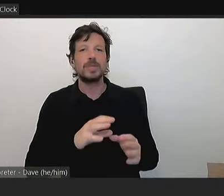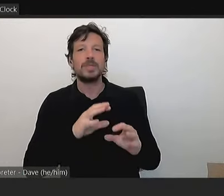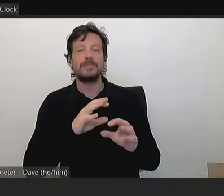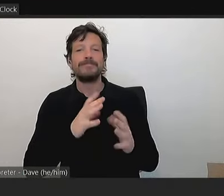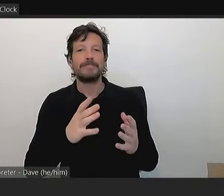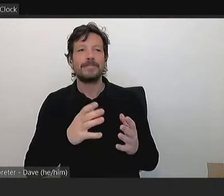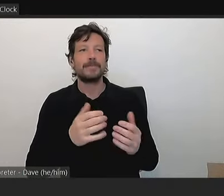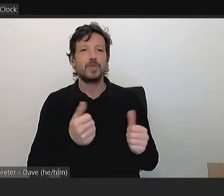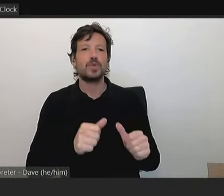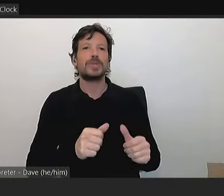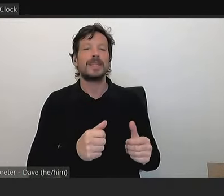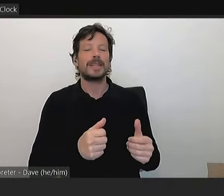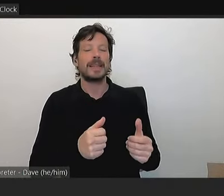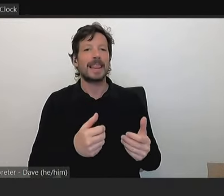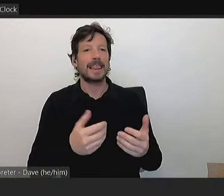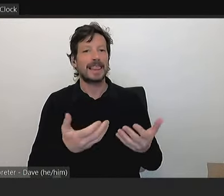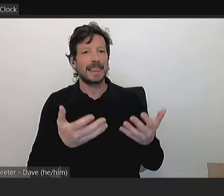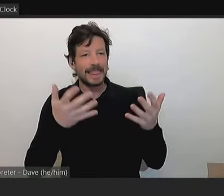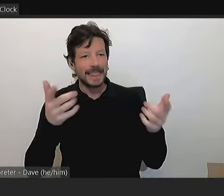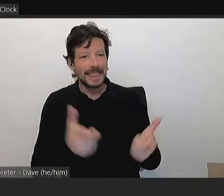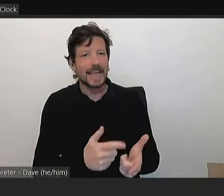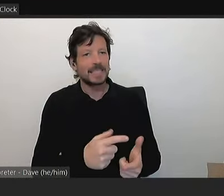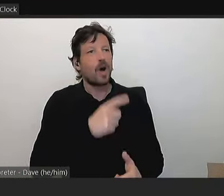due to infrastructure neglect?